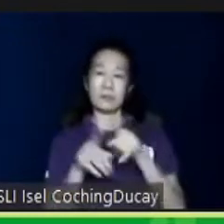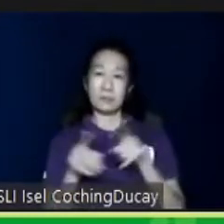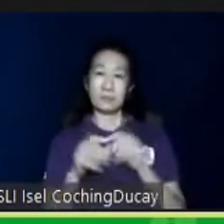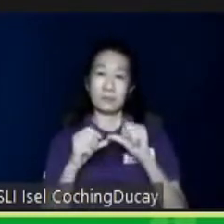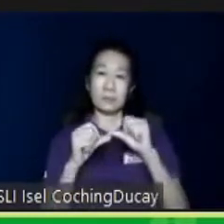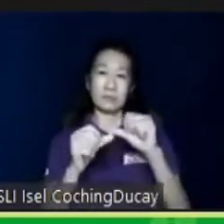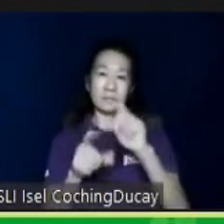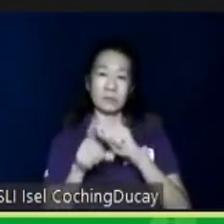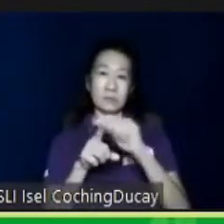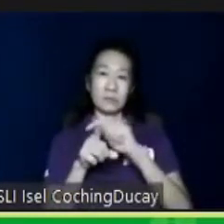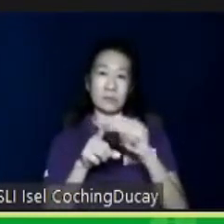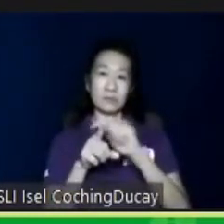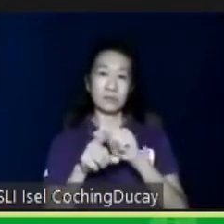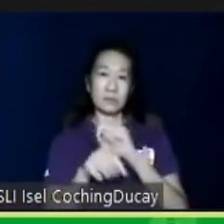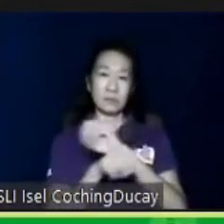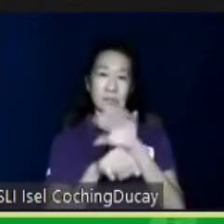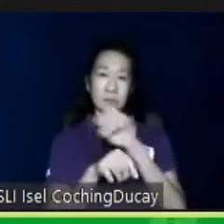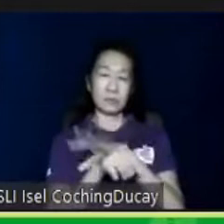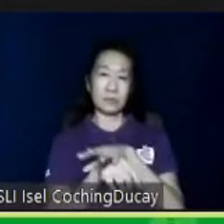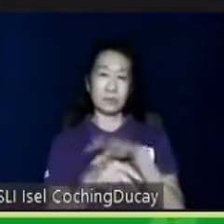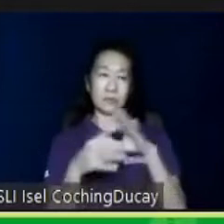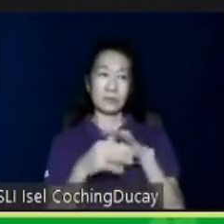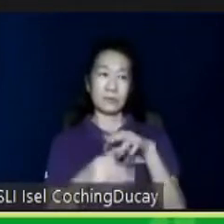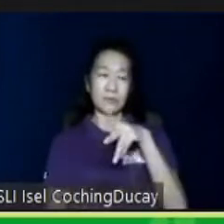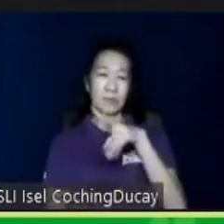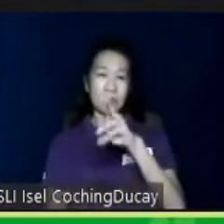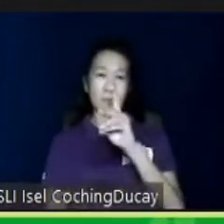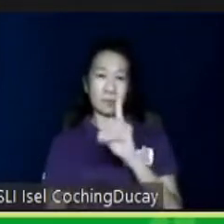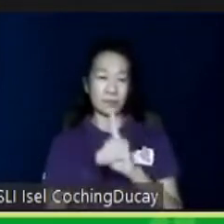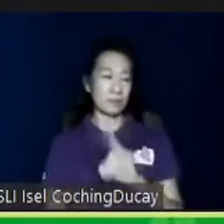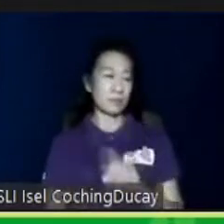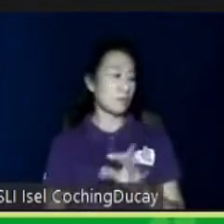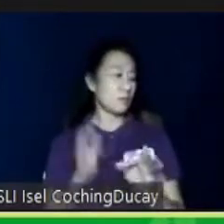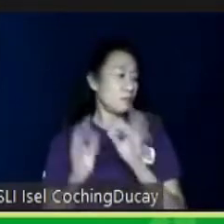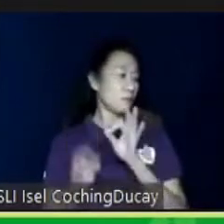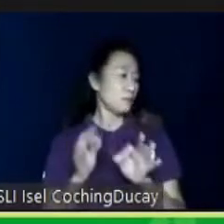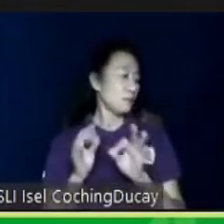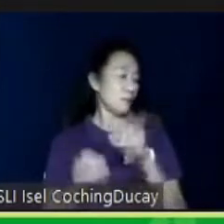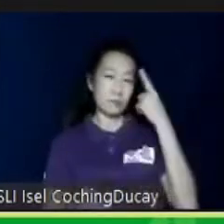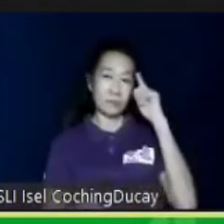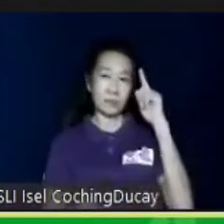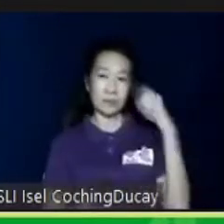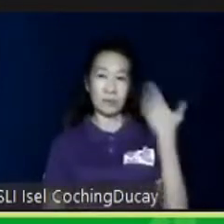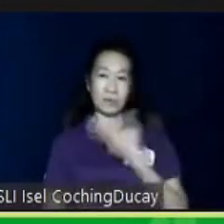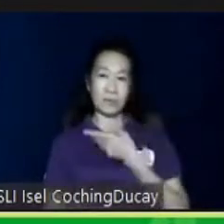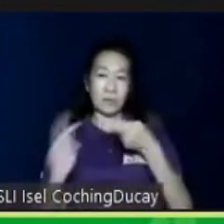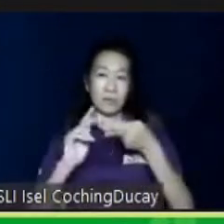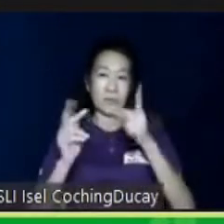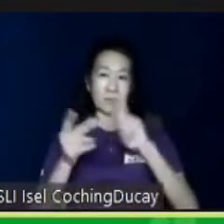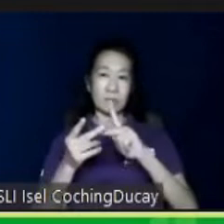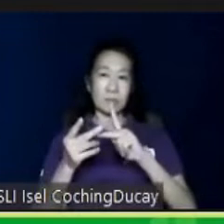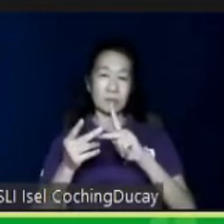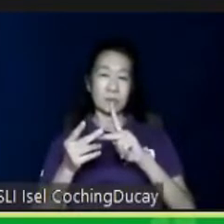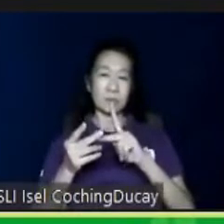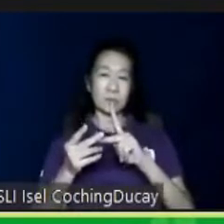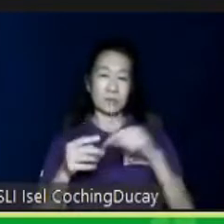training and counseling of the PWAs. So, for our partners, where we are a little bit